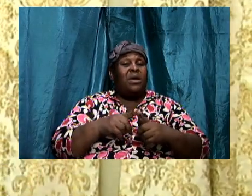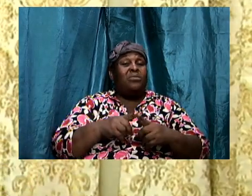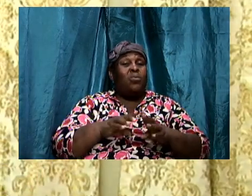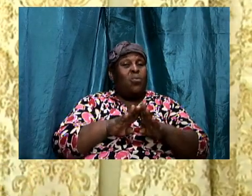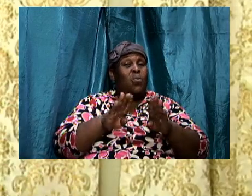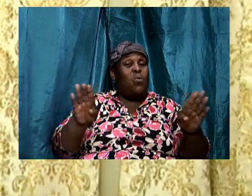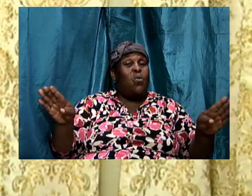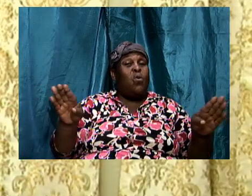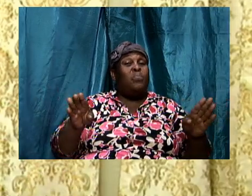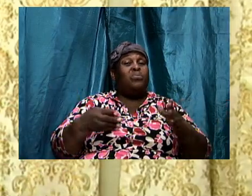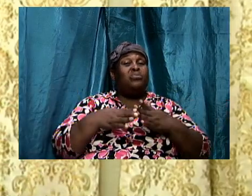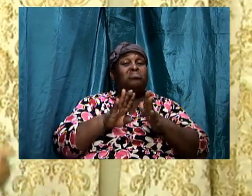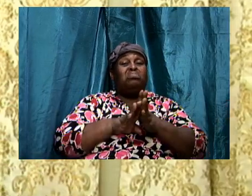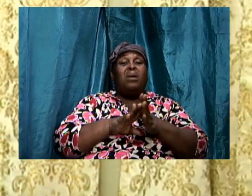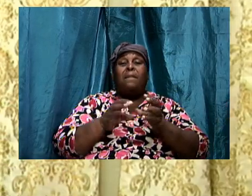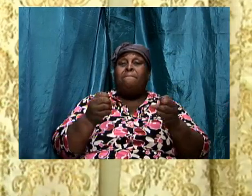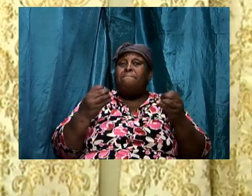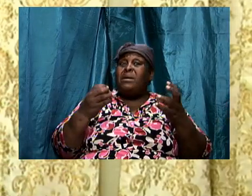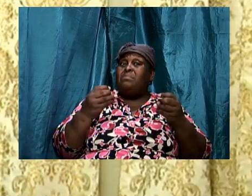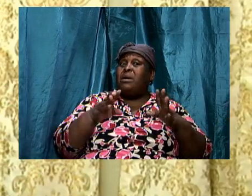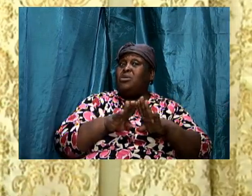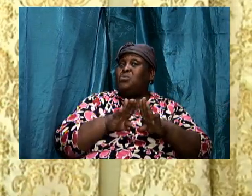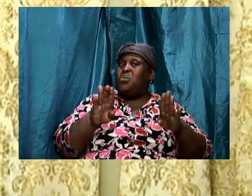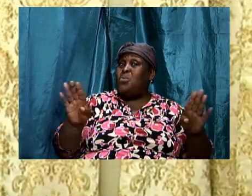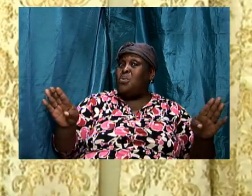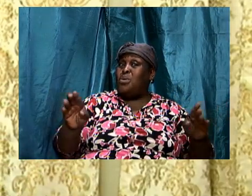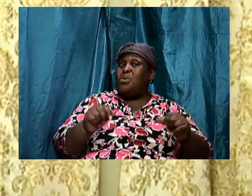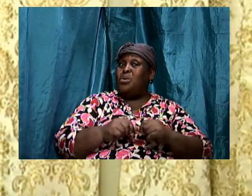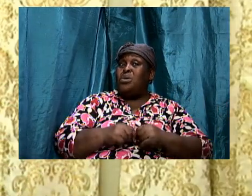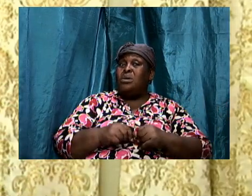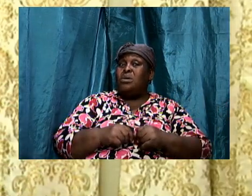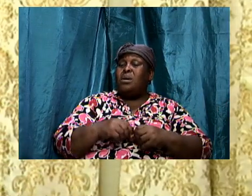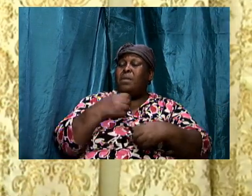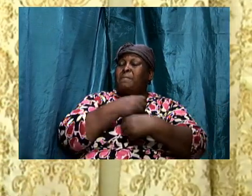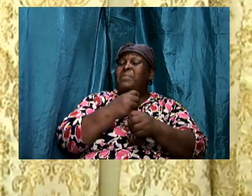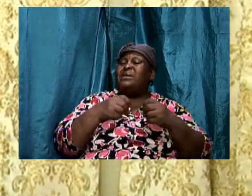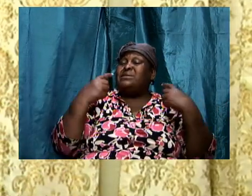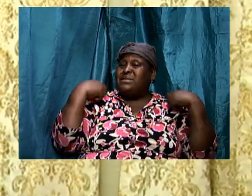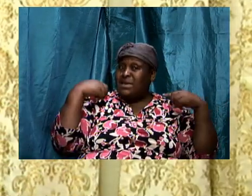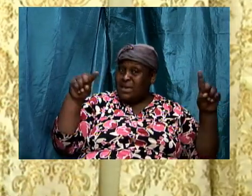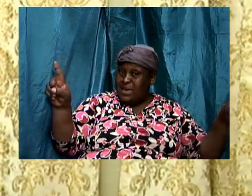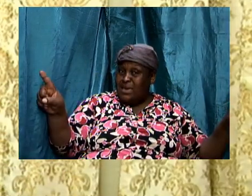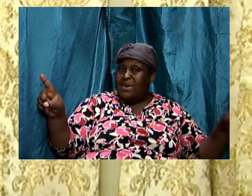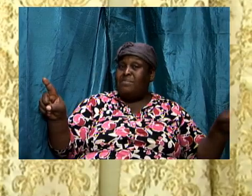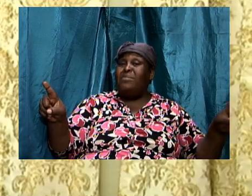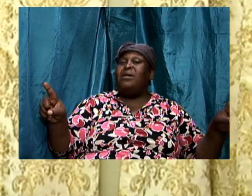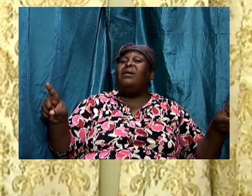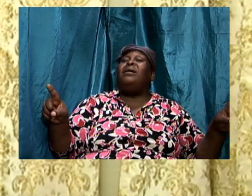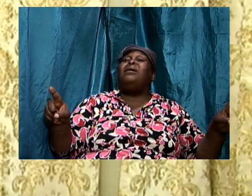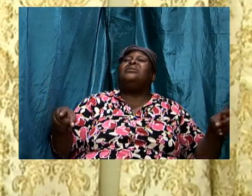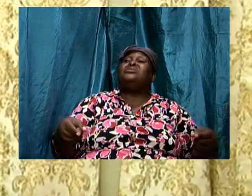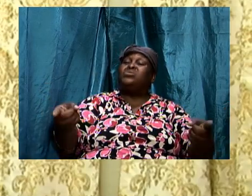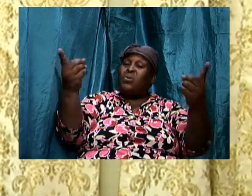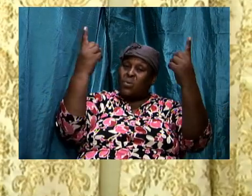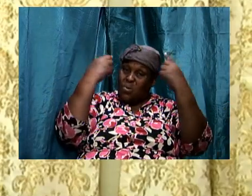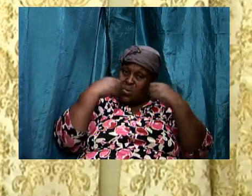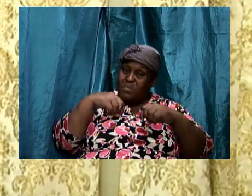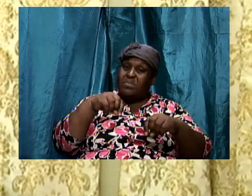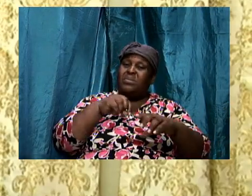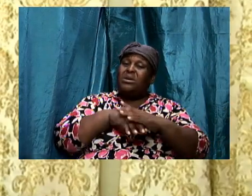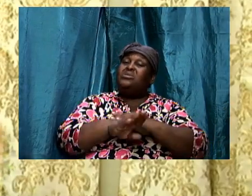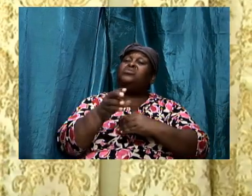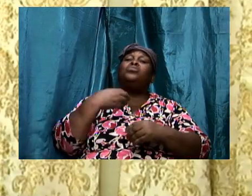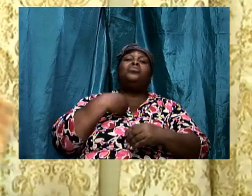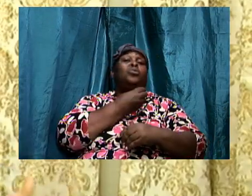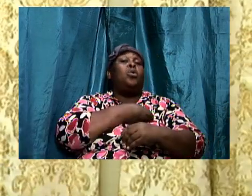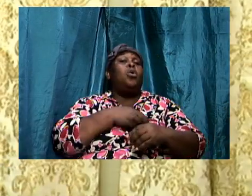and have a whole leap of doors open that will cause demonic influence and activities to come into our realm in that way we have